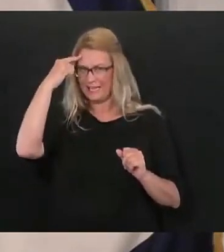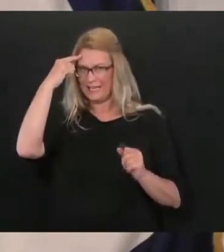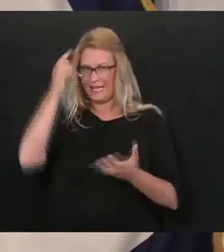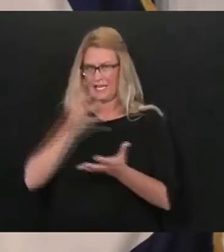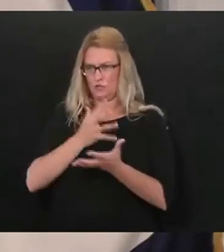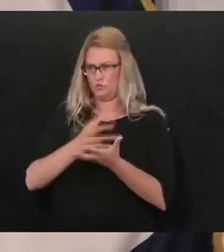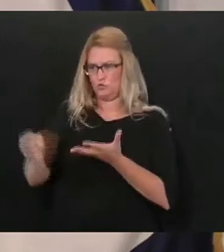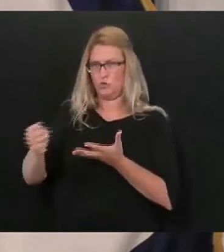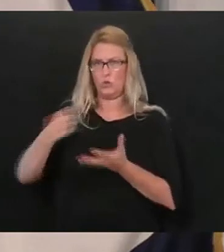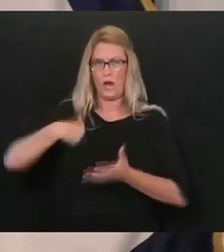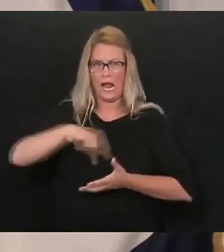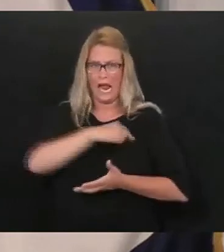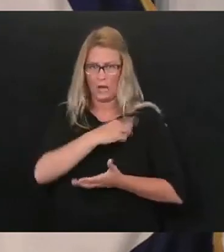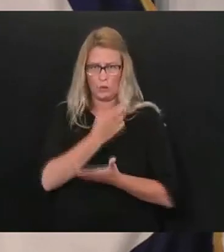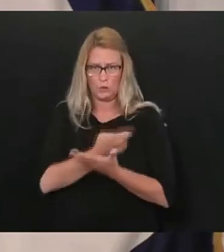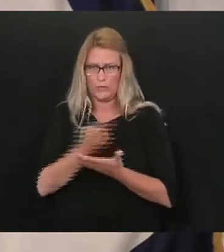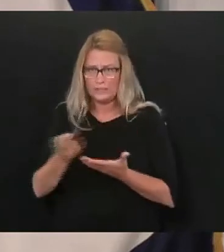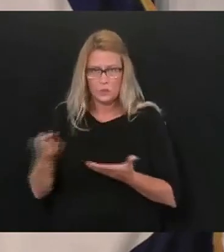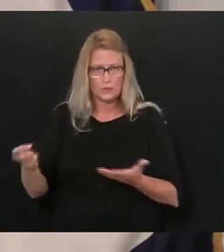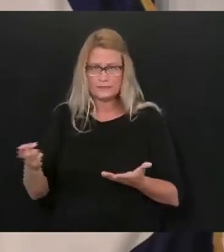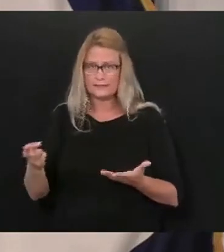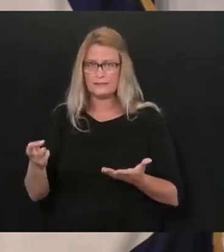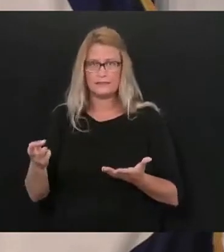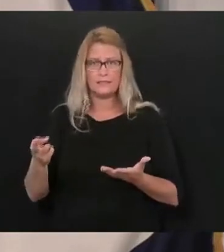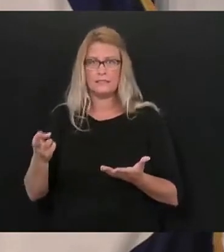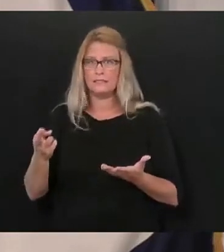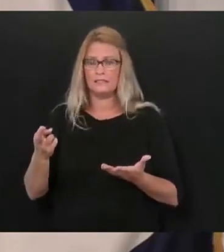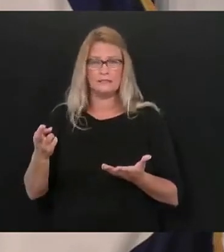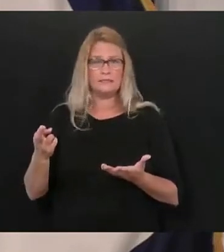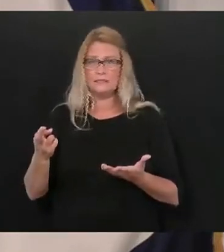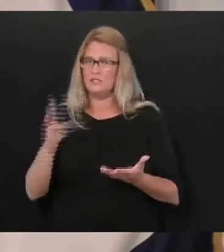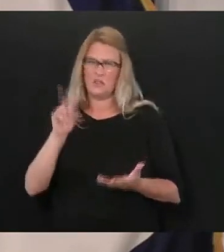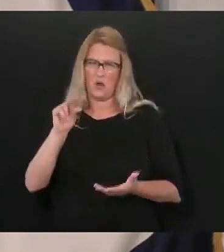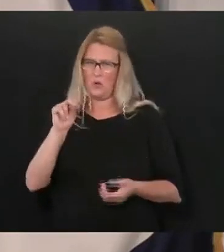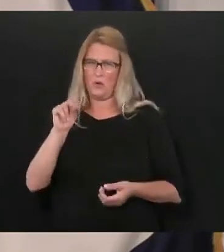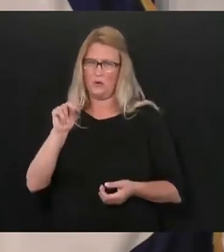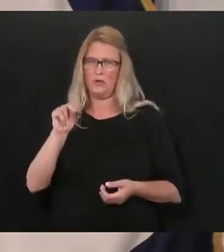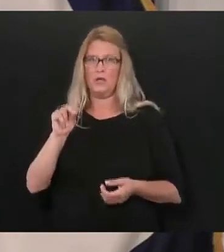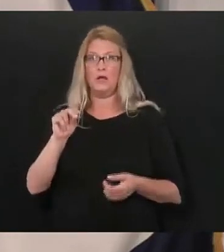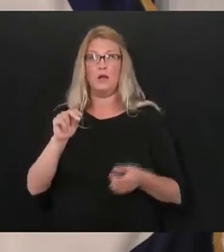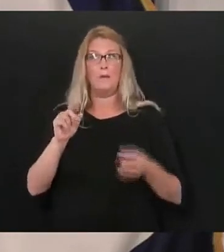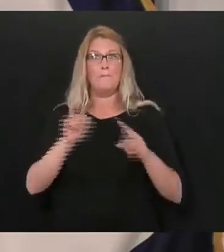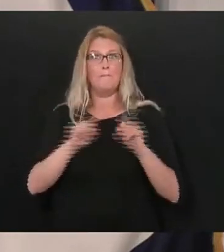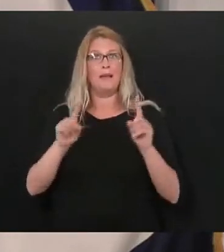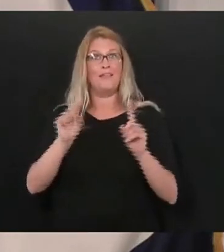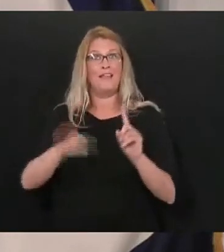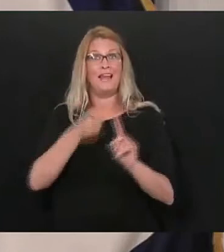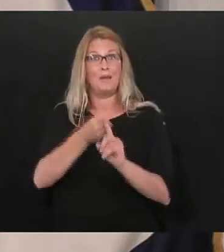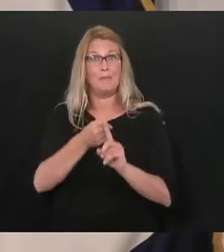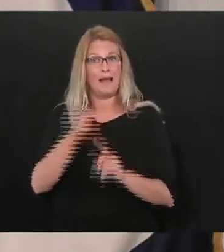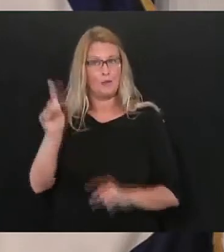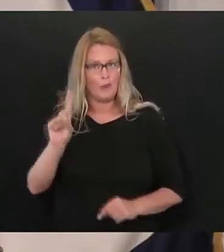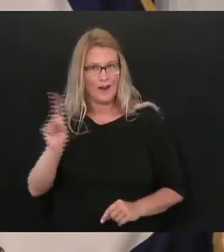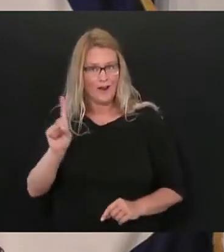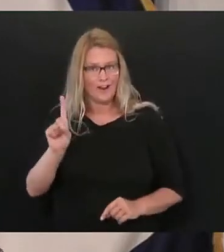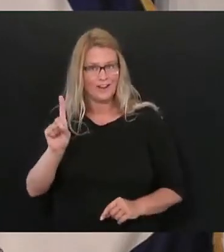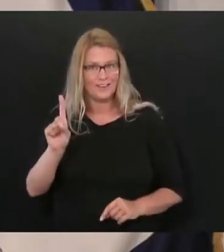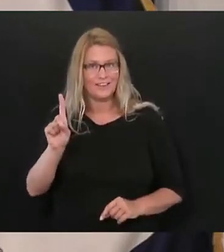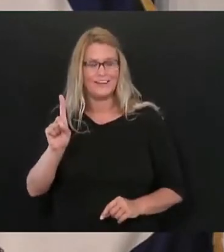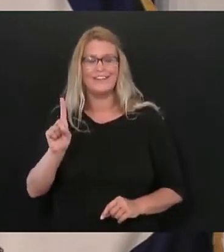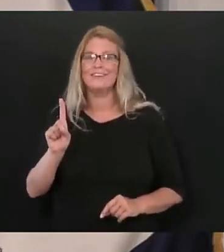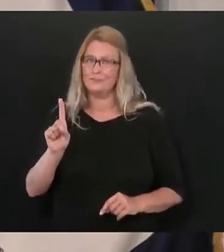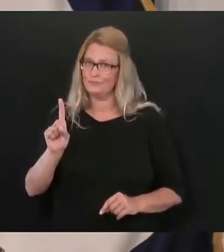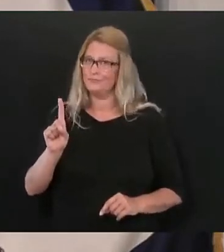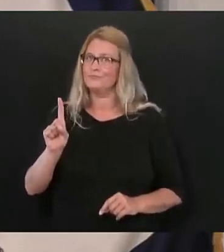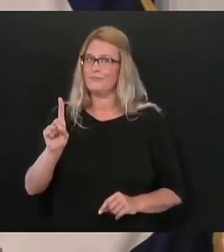impact from the standpoint of us directing resources where it has an impact is this Charles it has